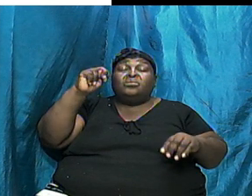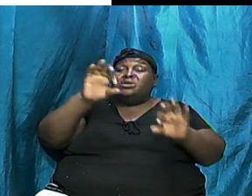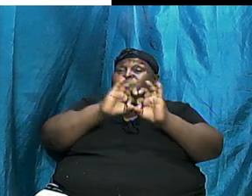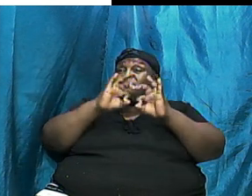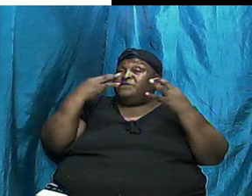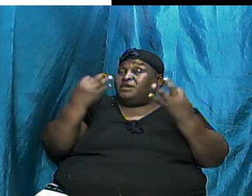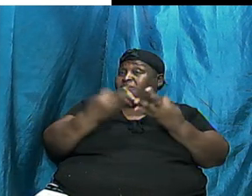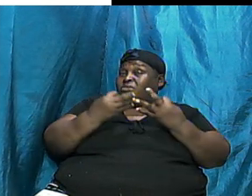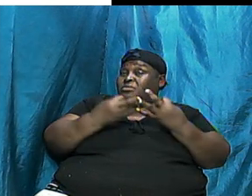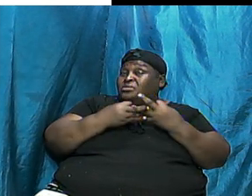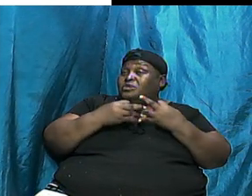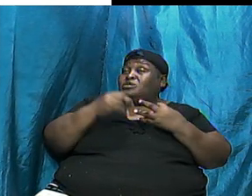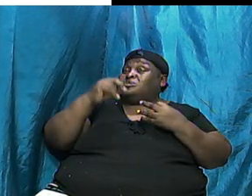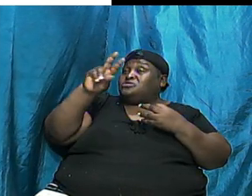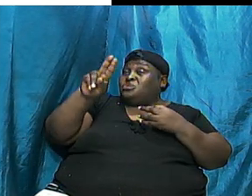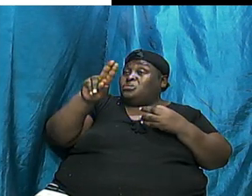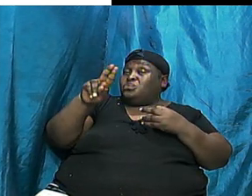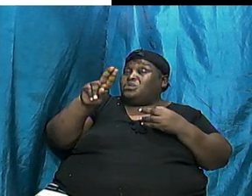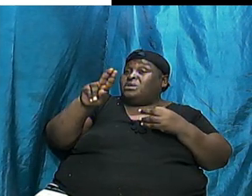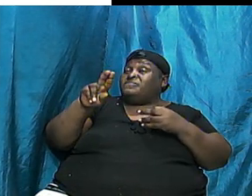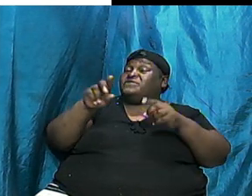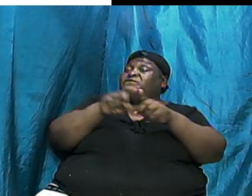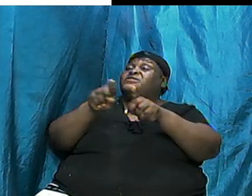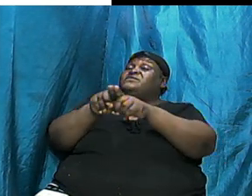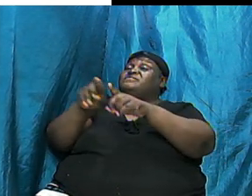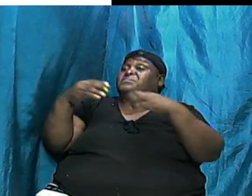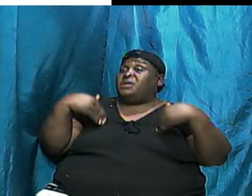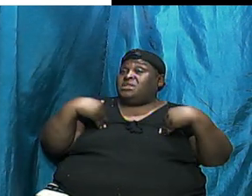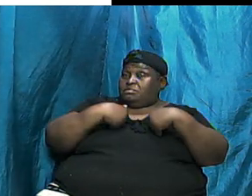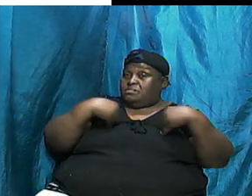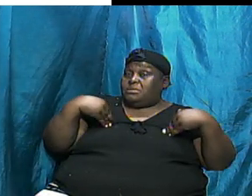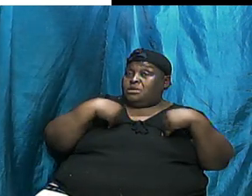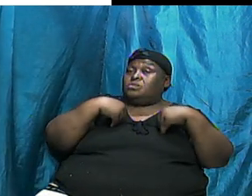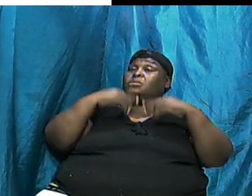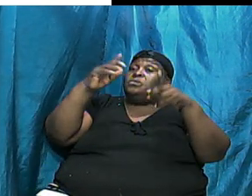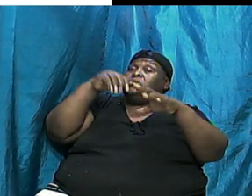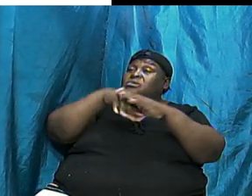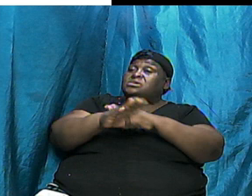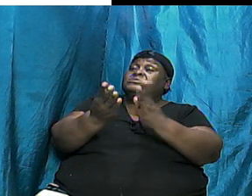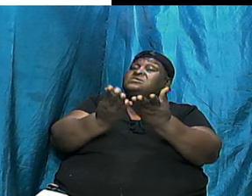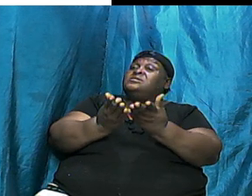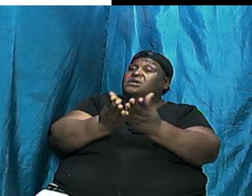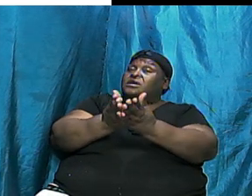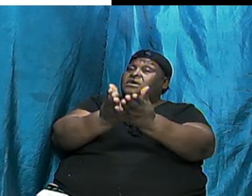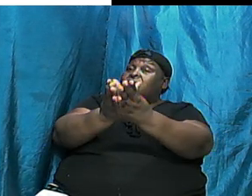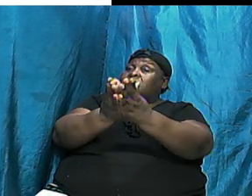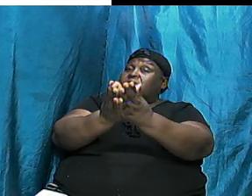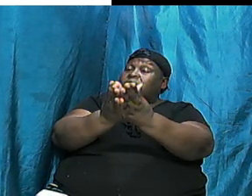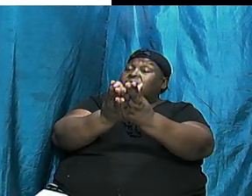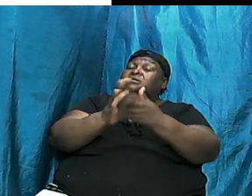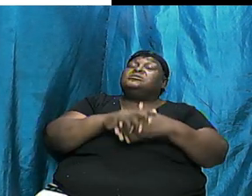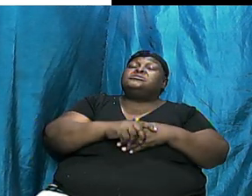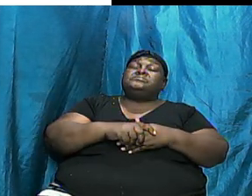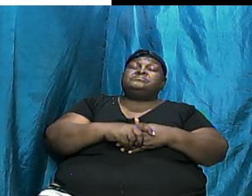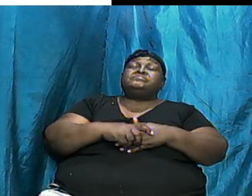animal that was around, went into the ark. But guess what?